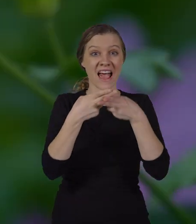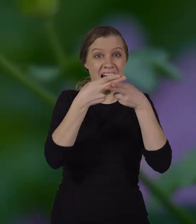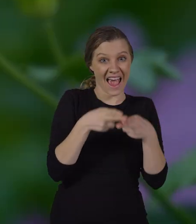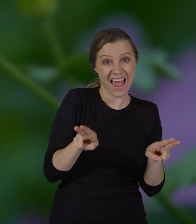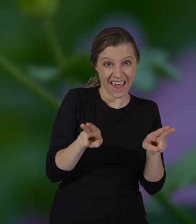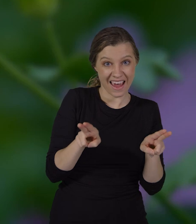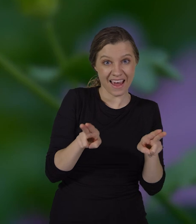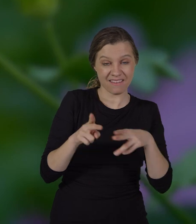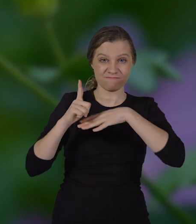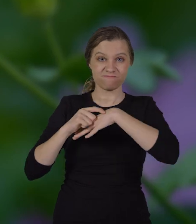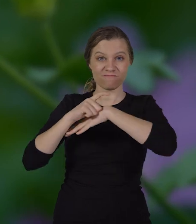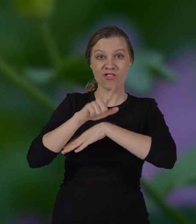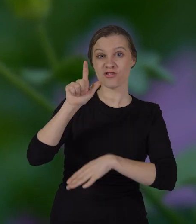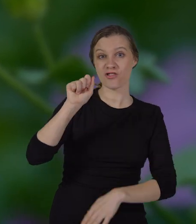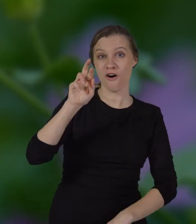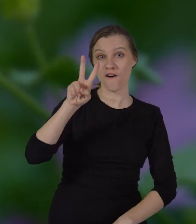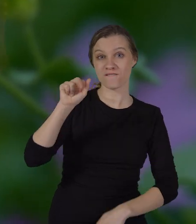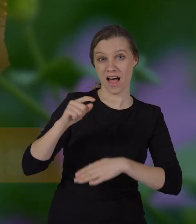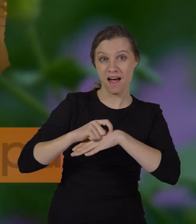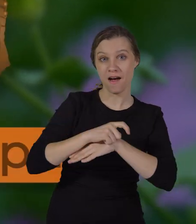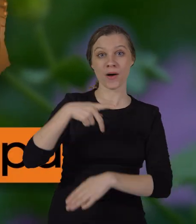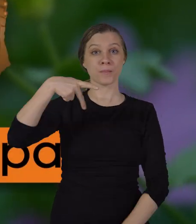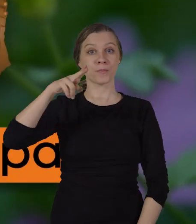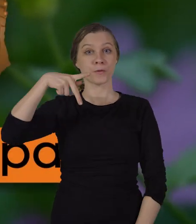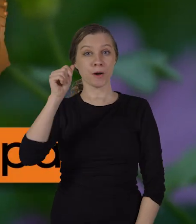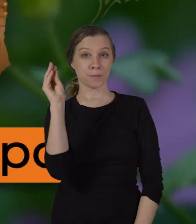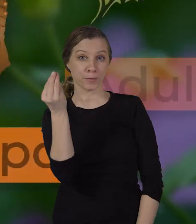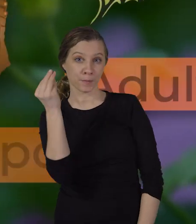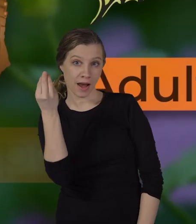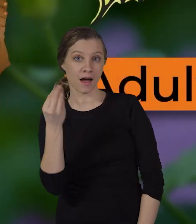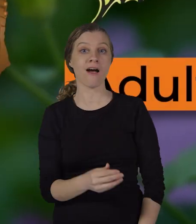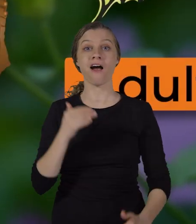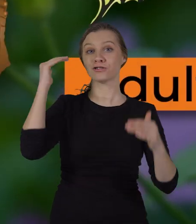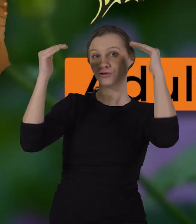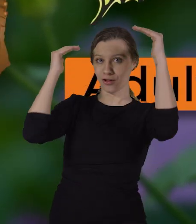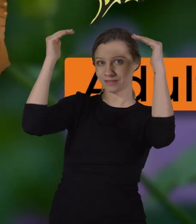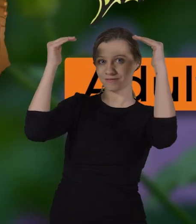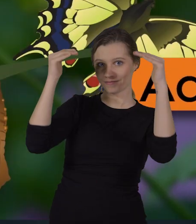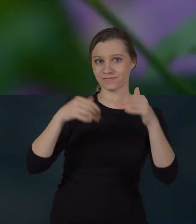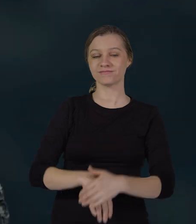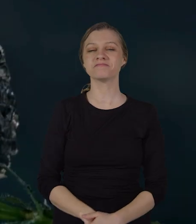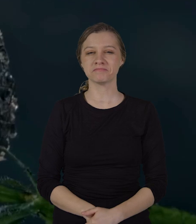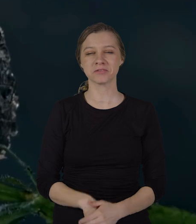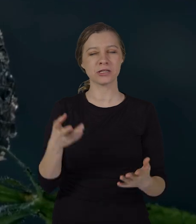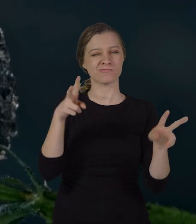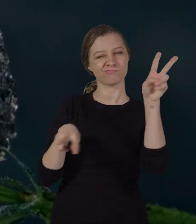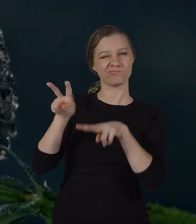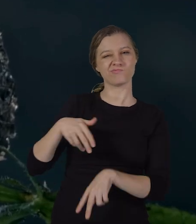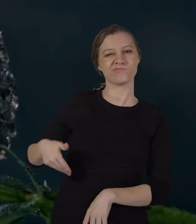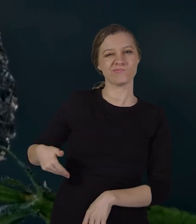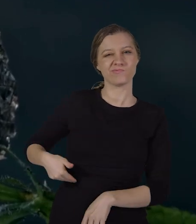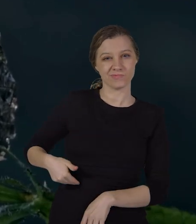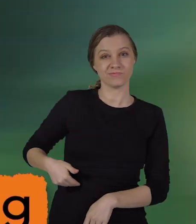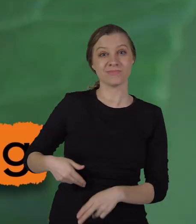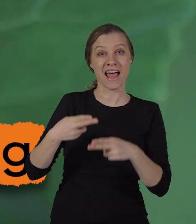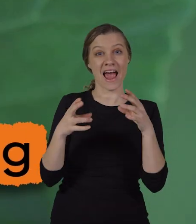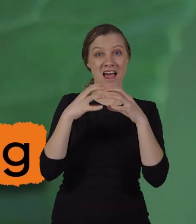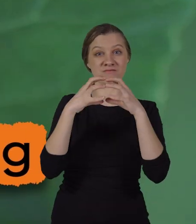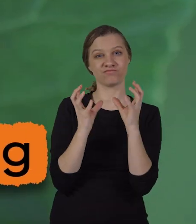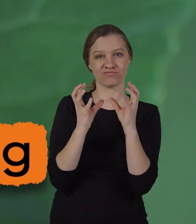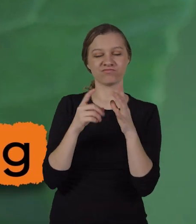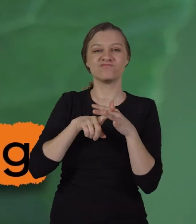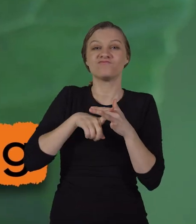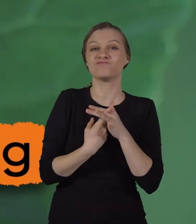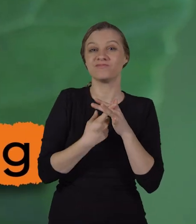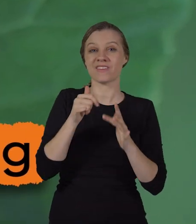are egg larva pupa and adult as you probably guessed the